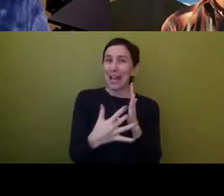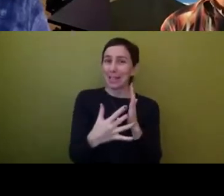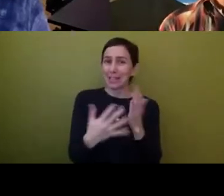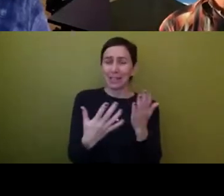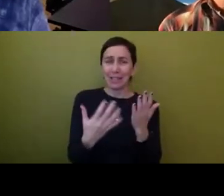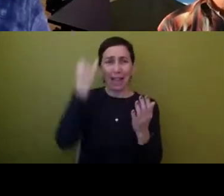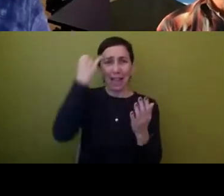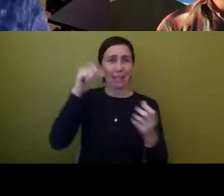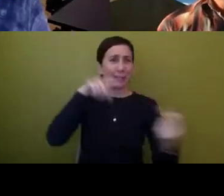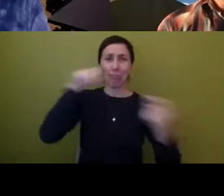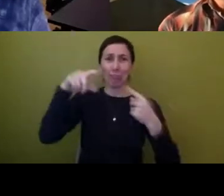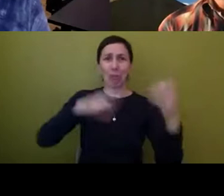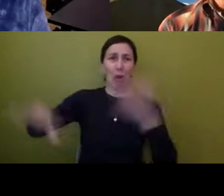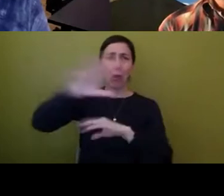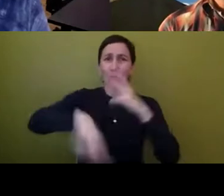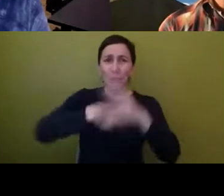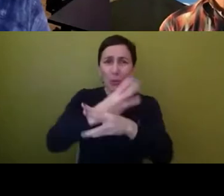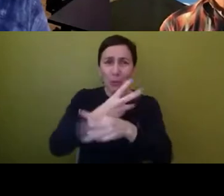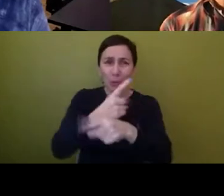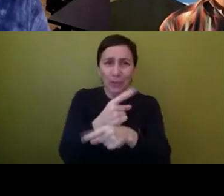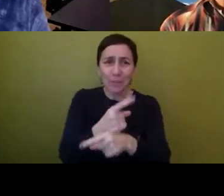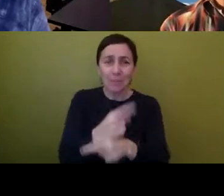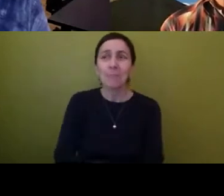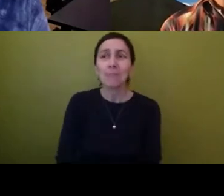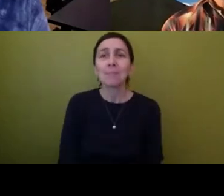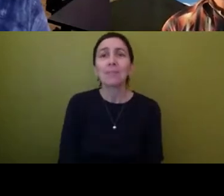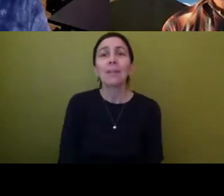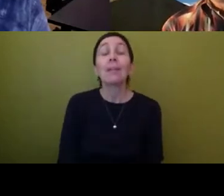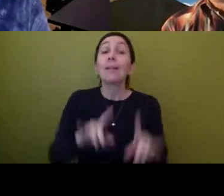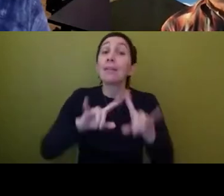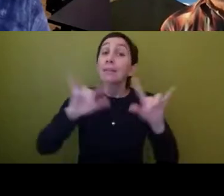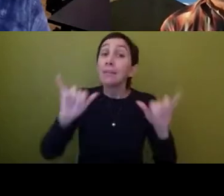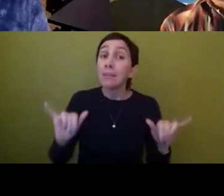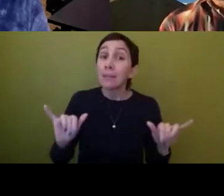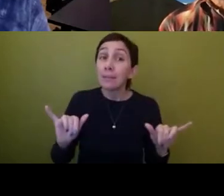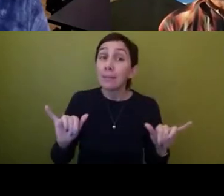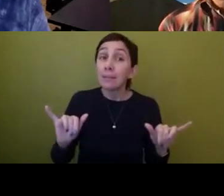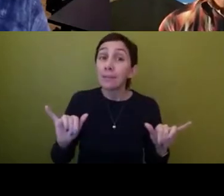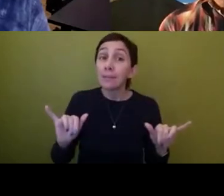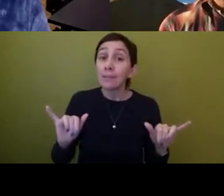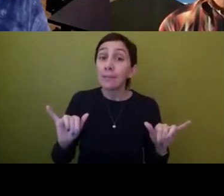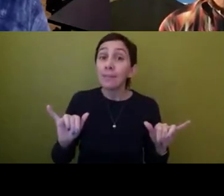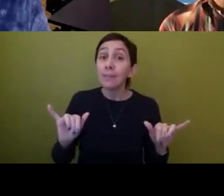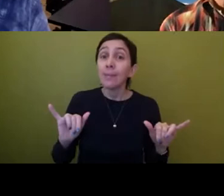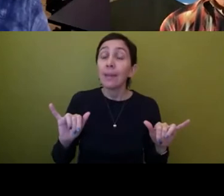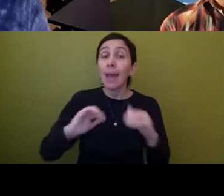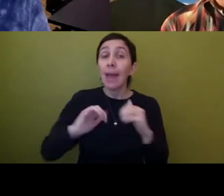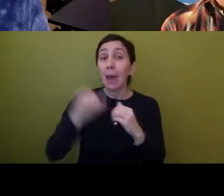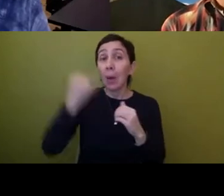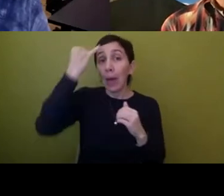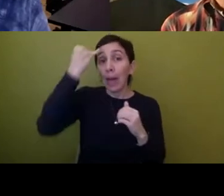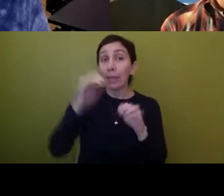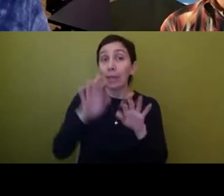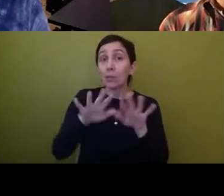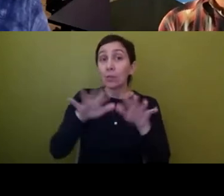they're flowing faster than ever. Um, and at the same time, uh, these flows are, are